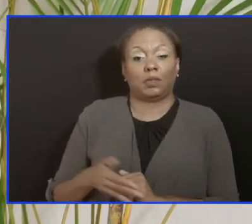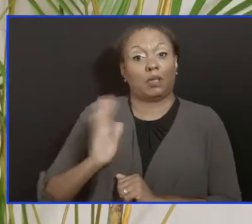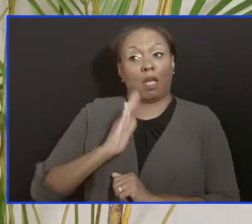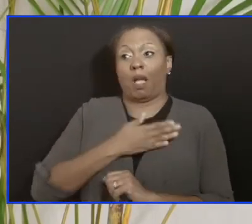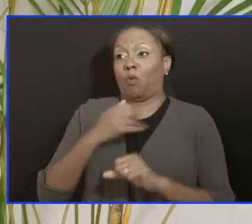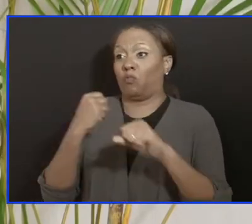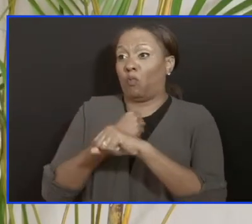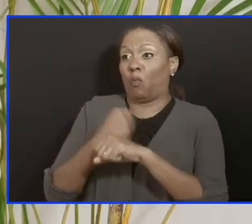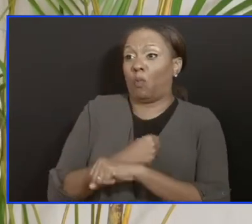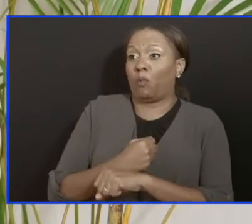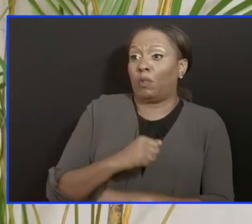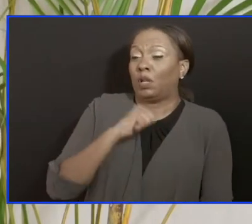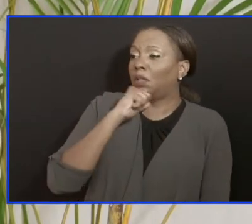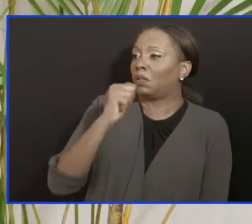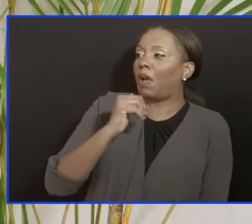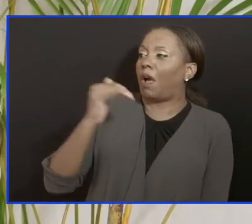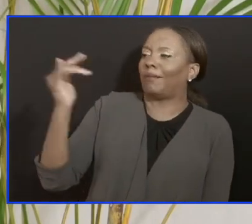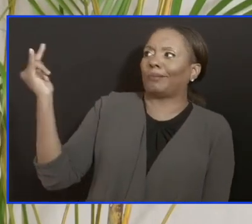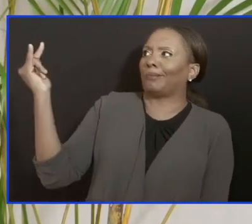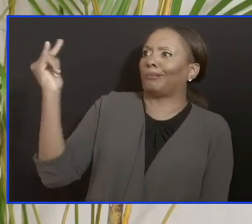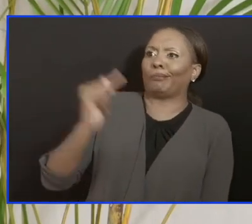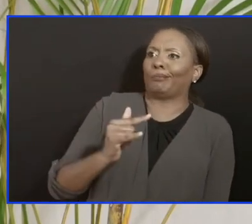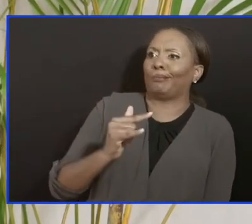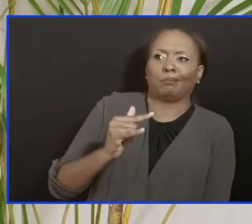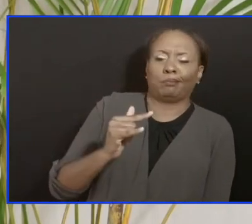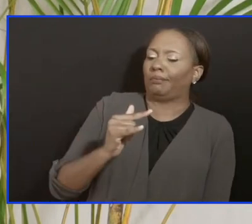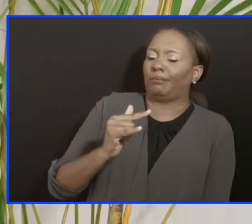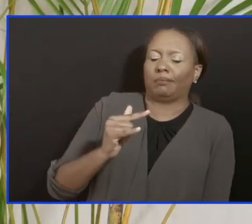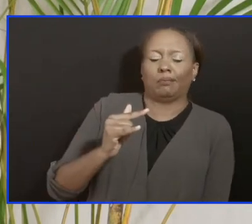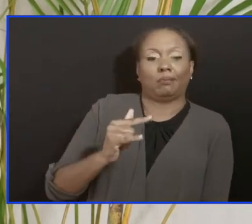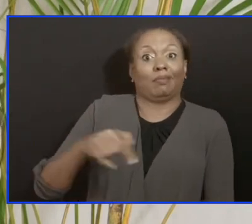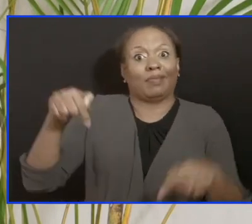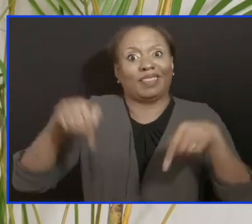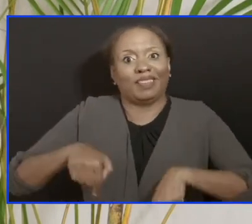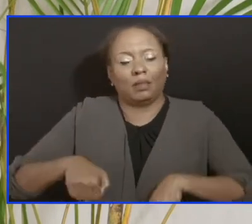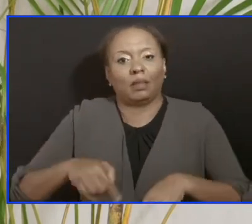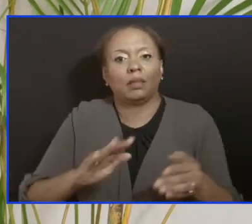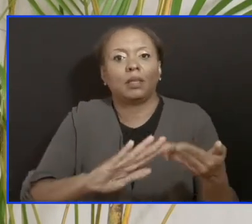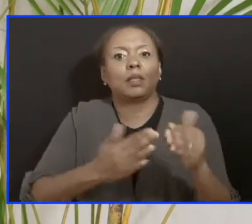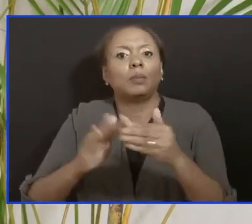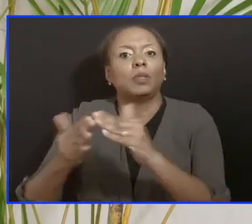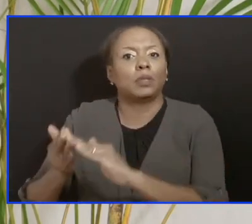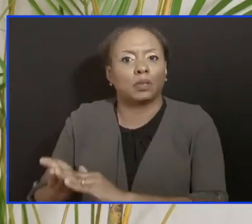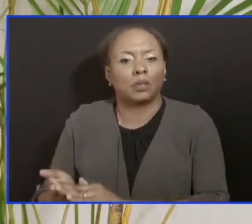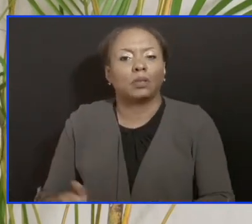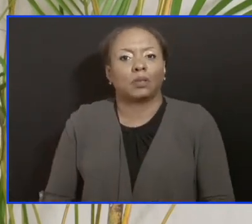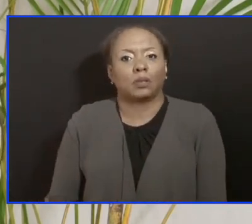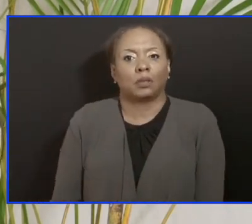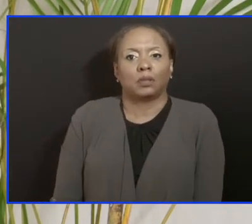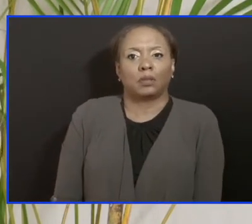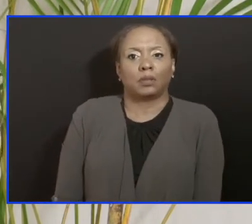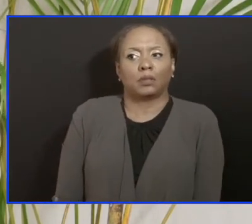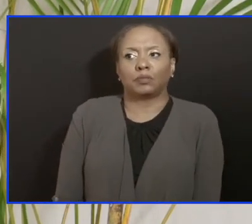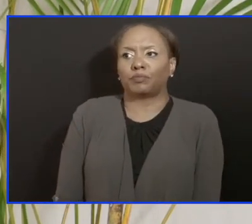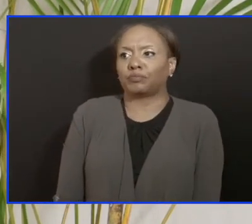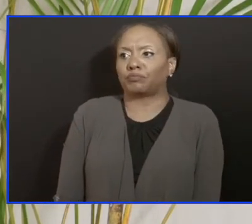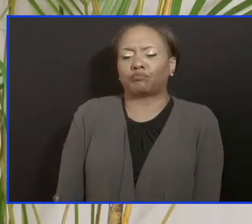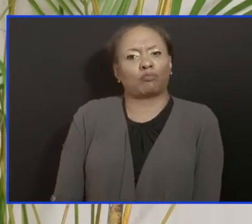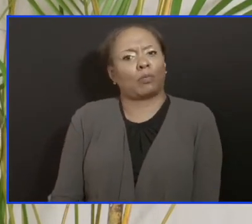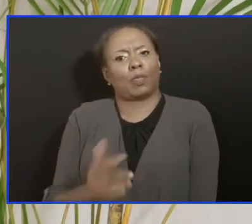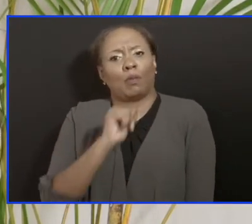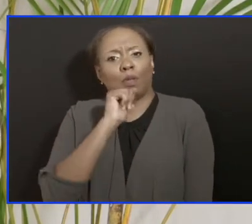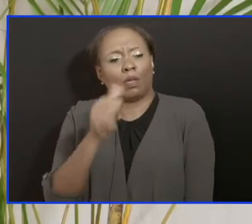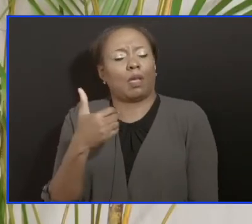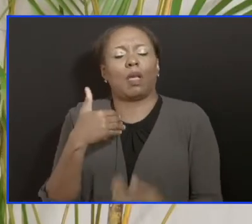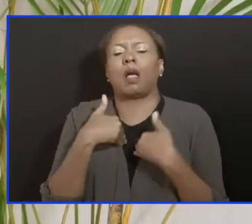has shifted from the port of entry to the communities. We do not have infinite resources